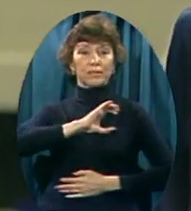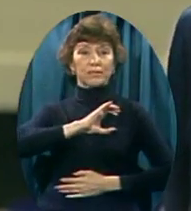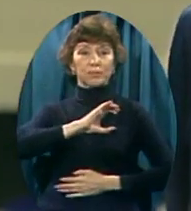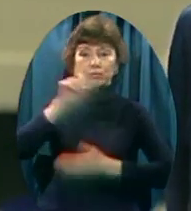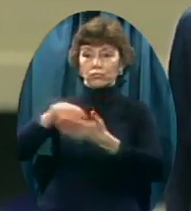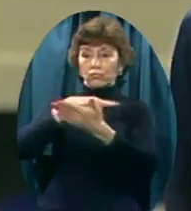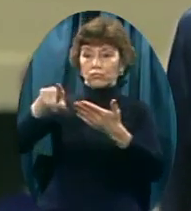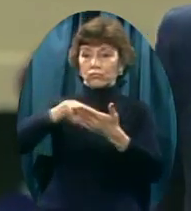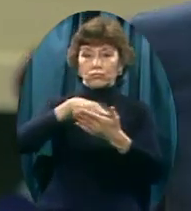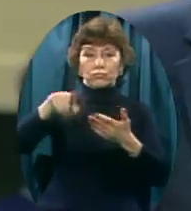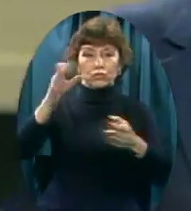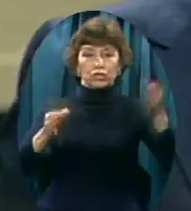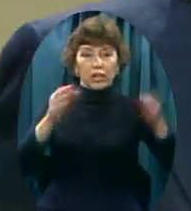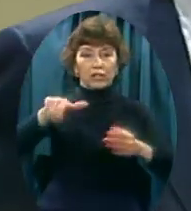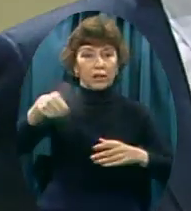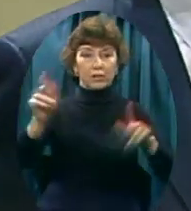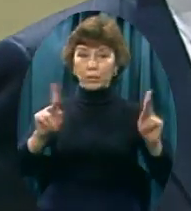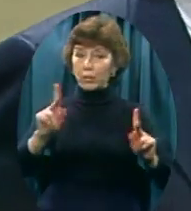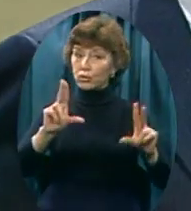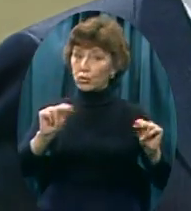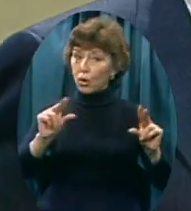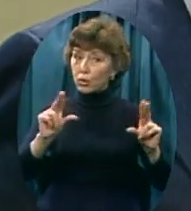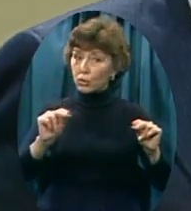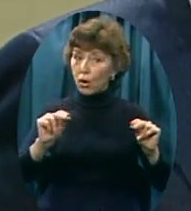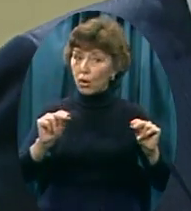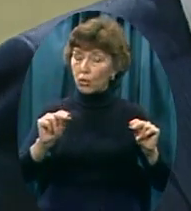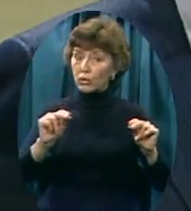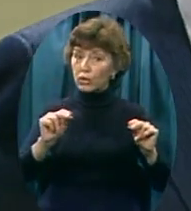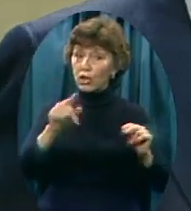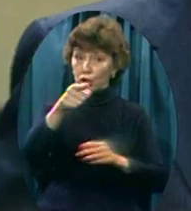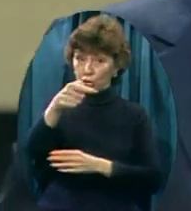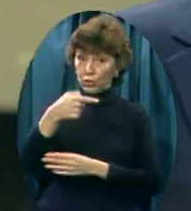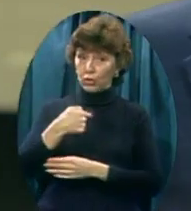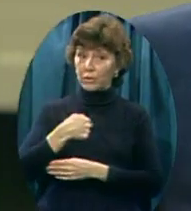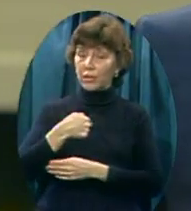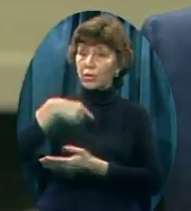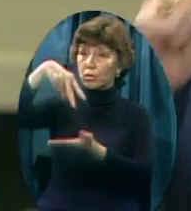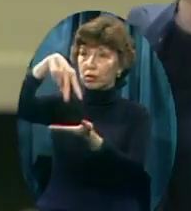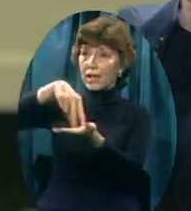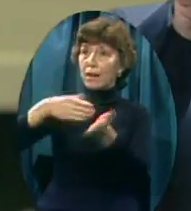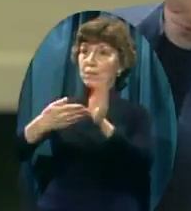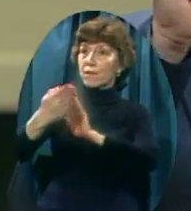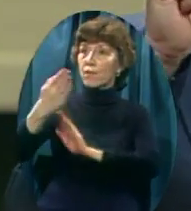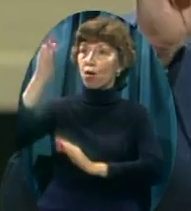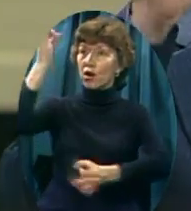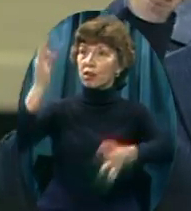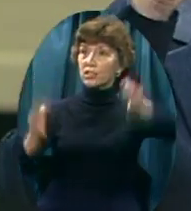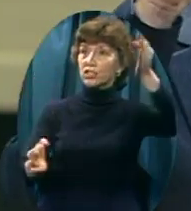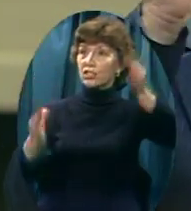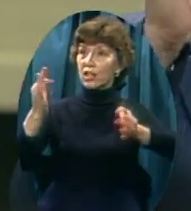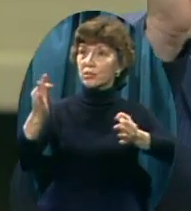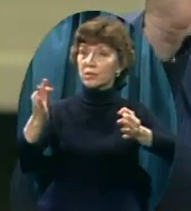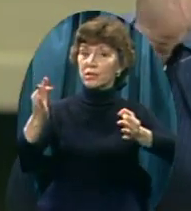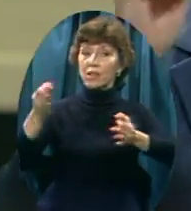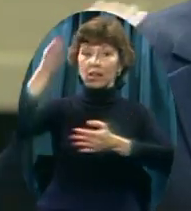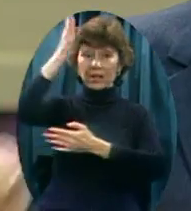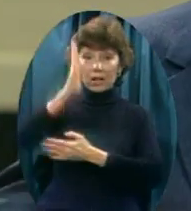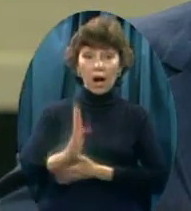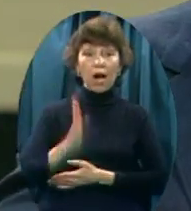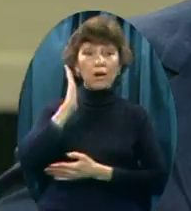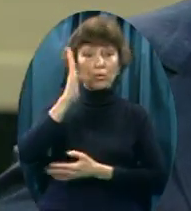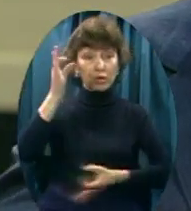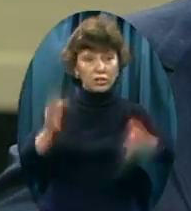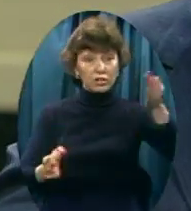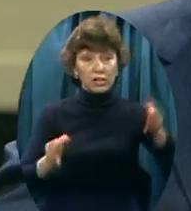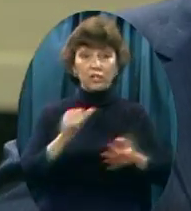And every one of us At the judgment seat of Christ Will stand or fall Depending upon our Faithfulness to him And our commitment To biblical